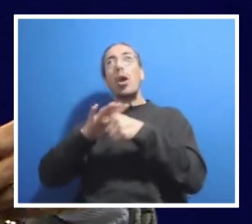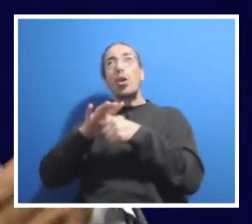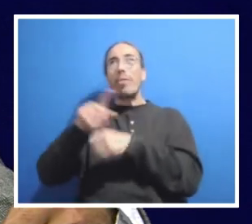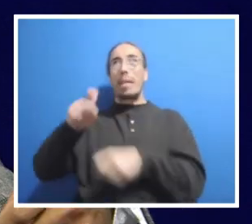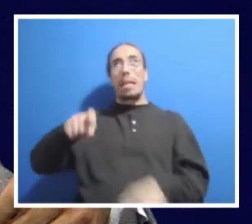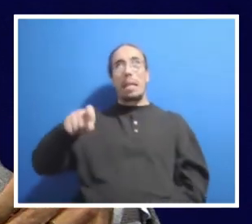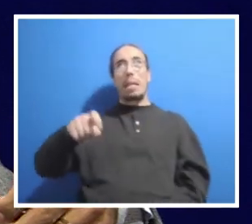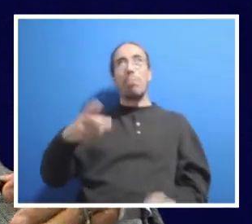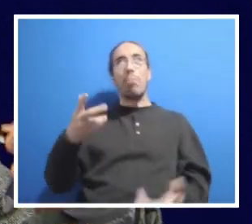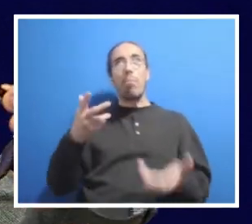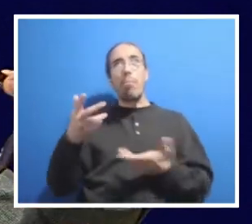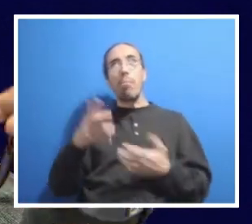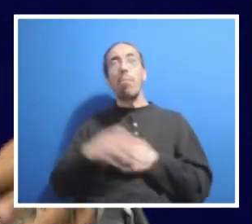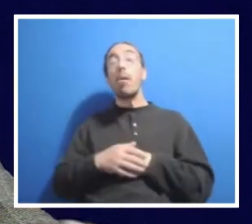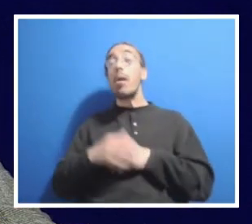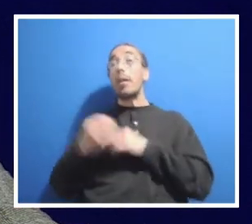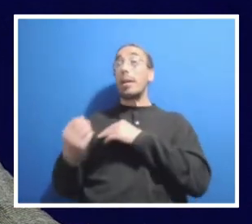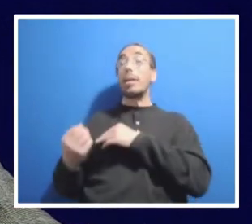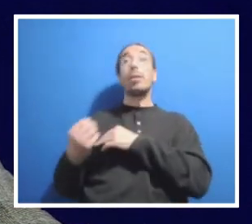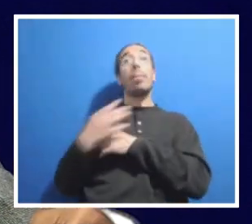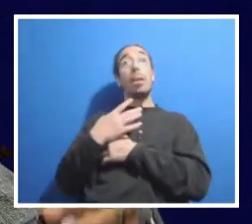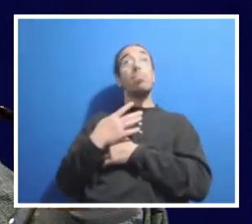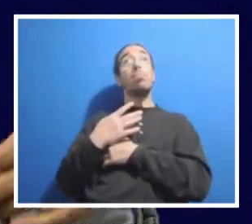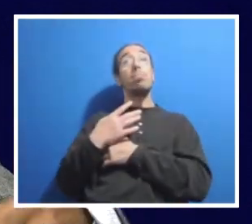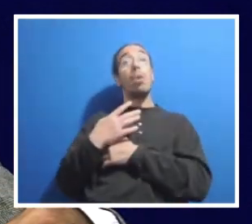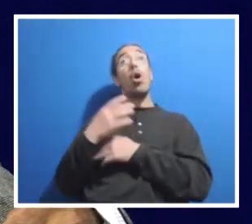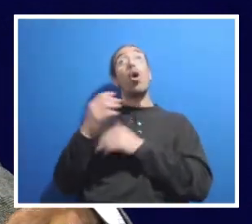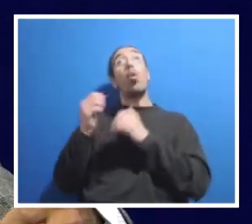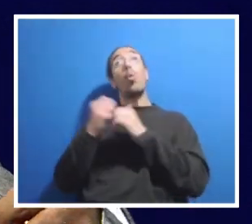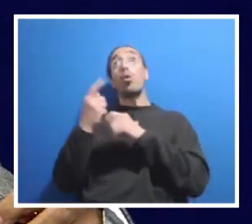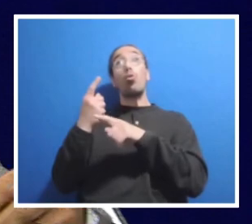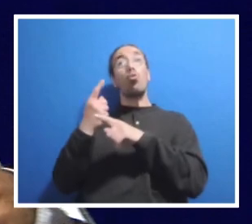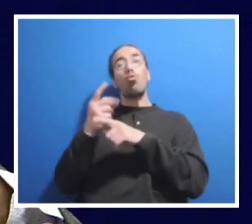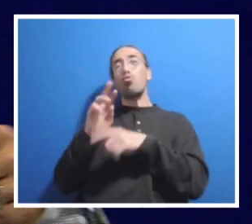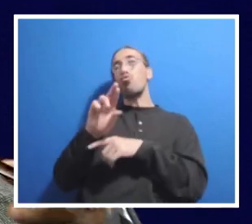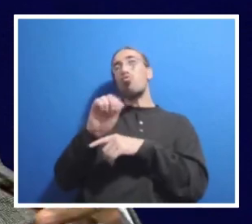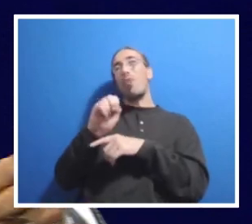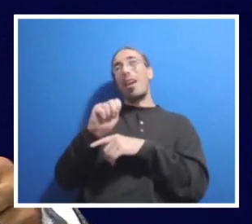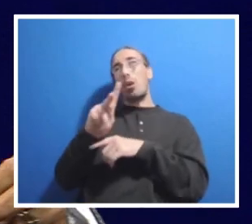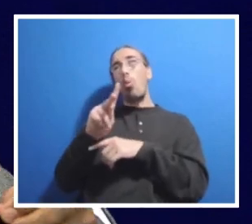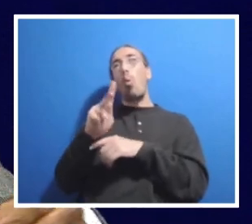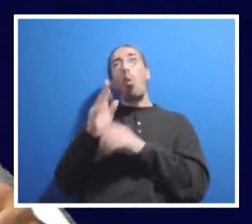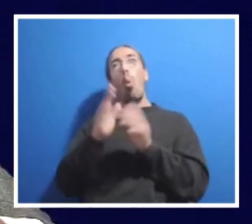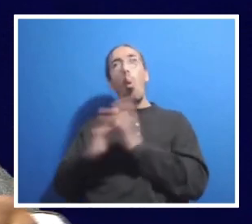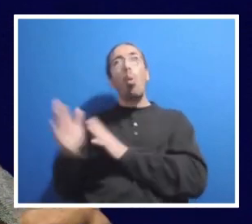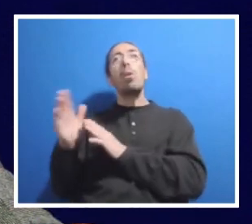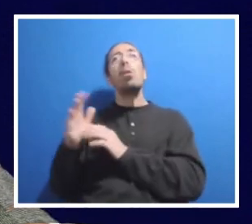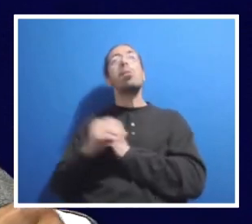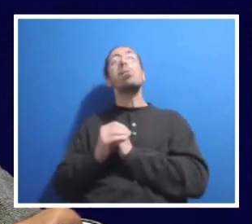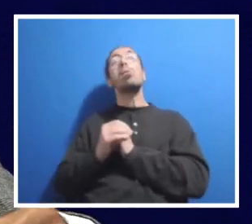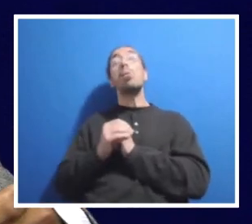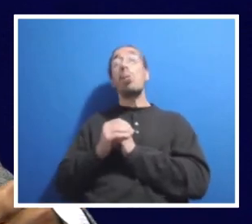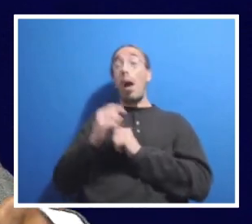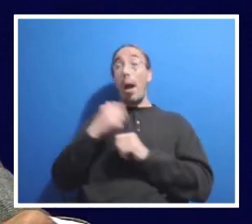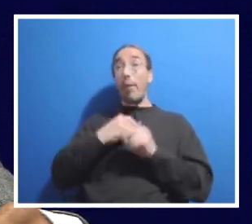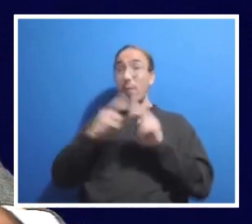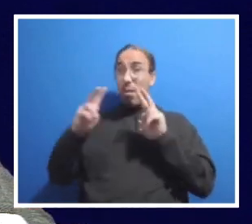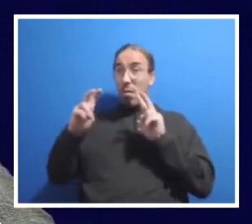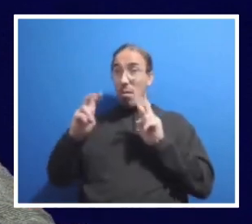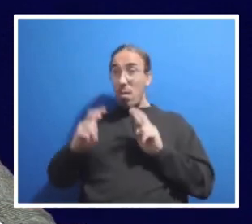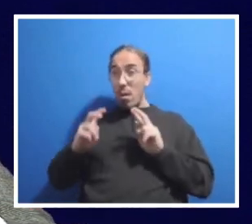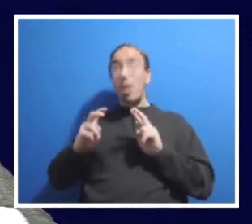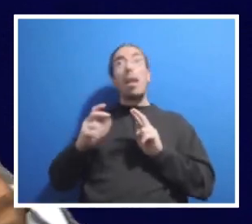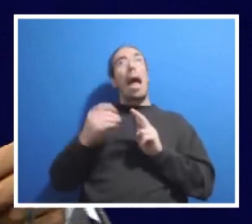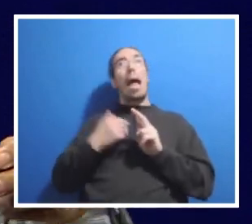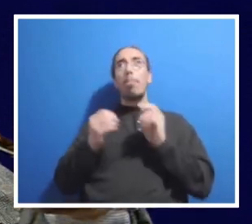They submitted those to me with the rank order. I reviewed them in a couple cases, reached out to the deans and had more conversations.